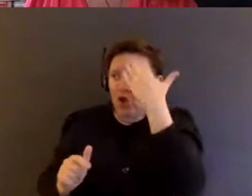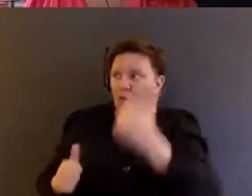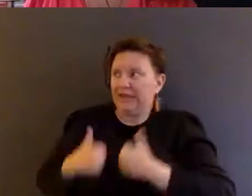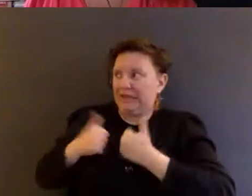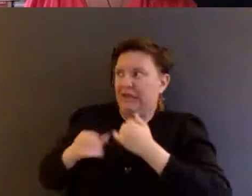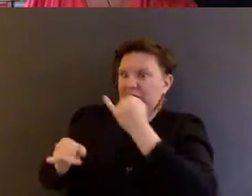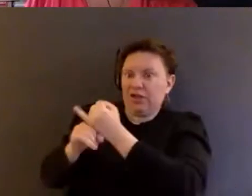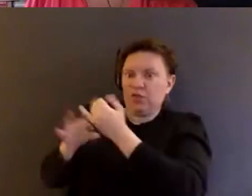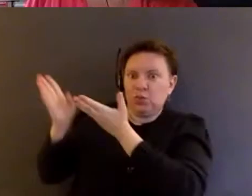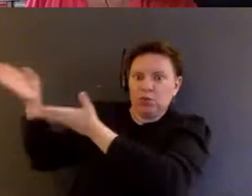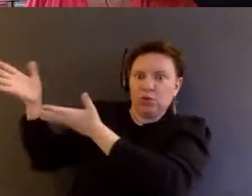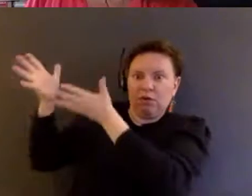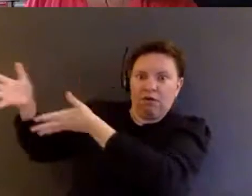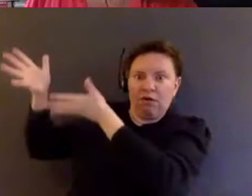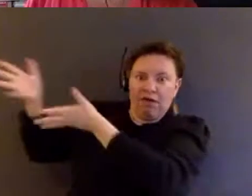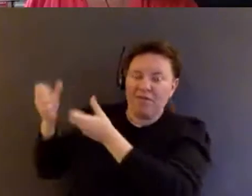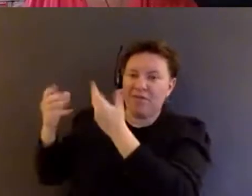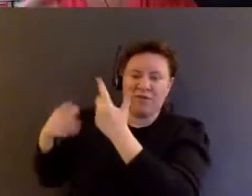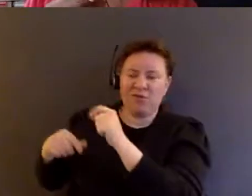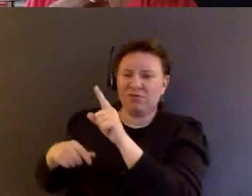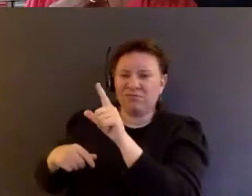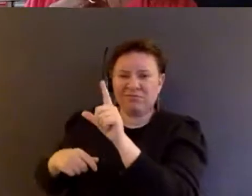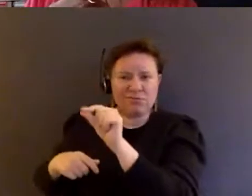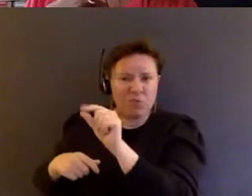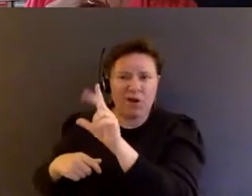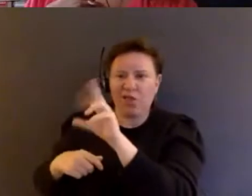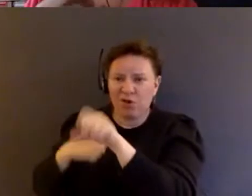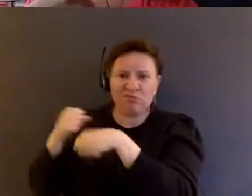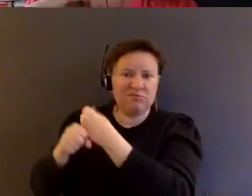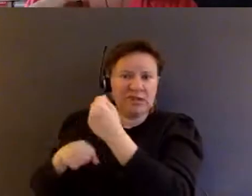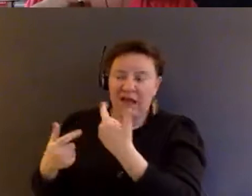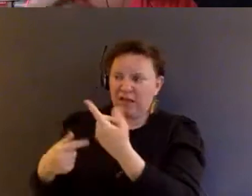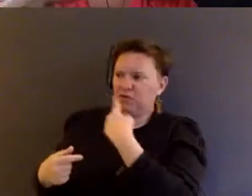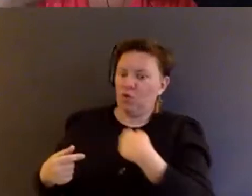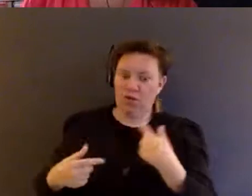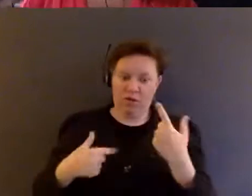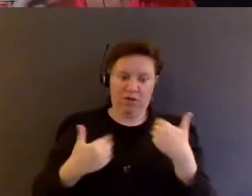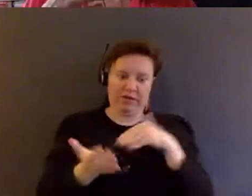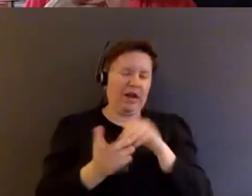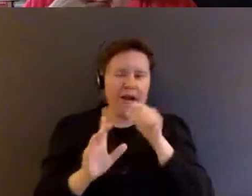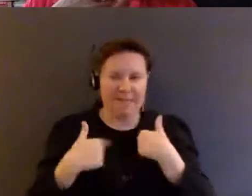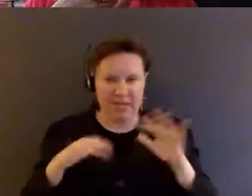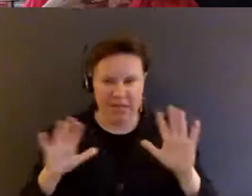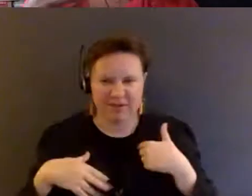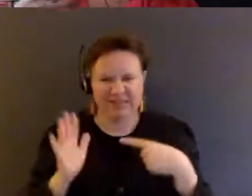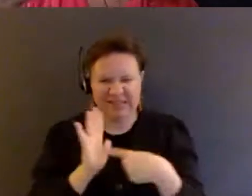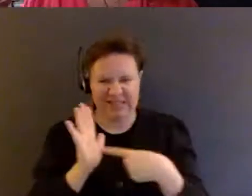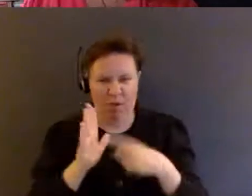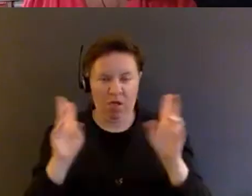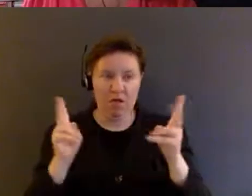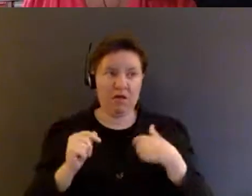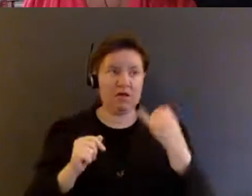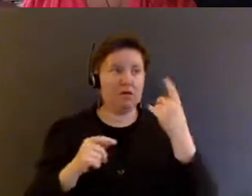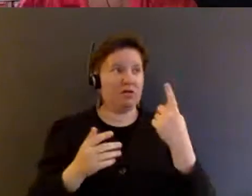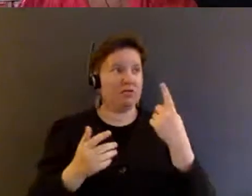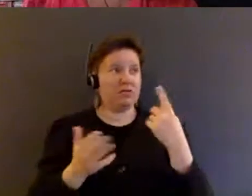A lot of these people have been there for decades. And I was told by a doctor, not me specifically, I'm talking about the parents. You know,